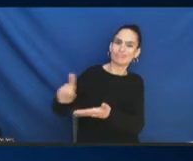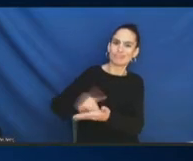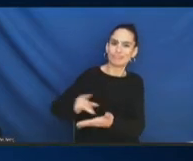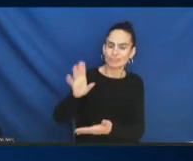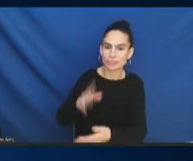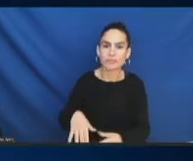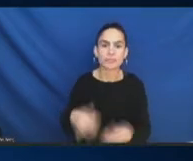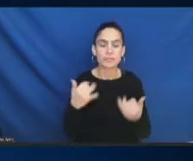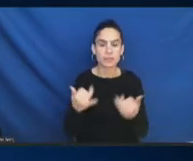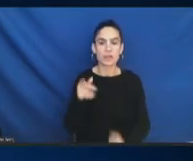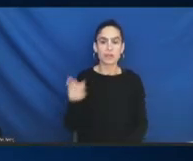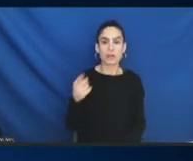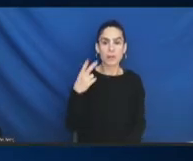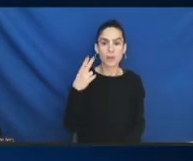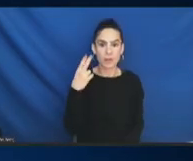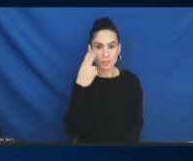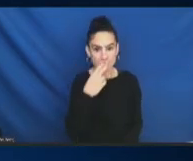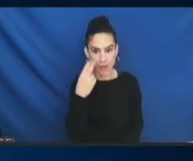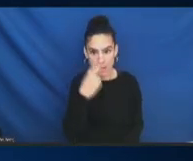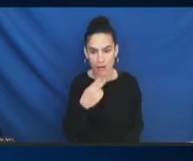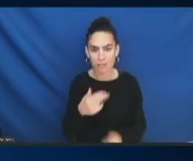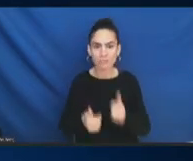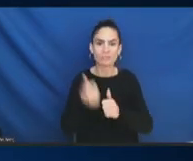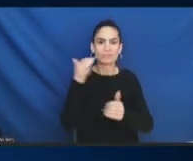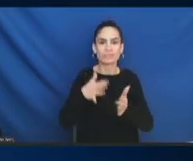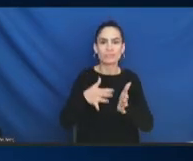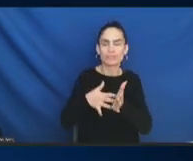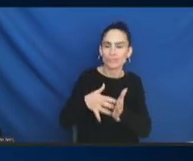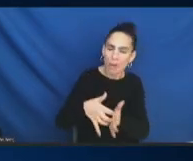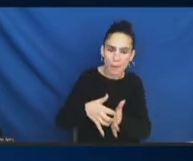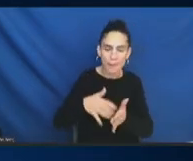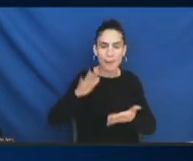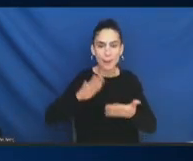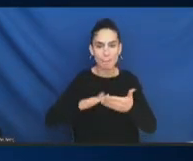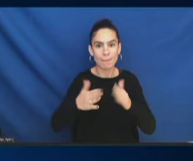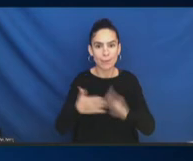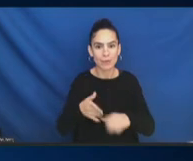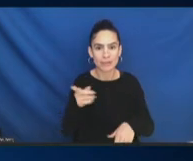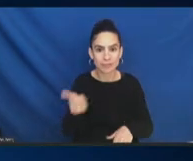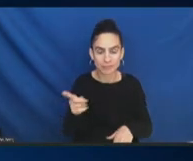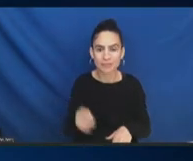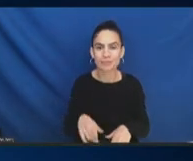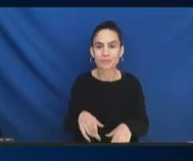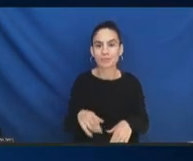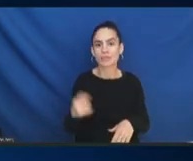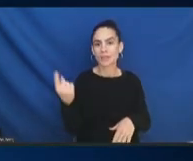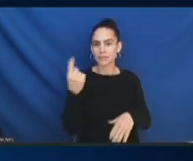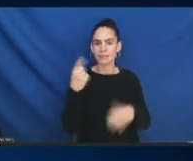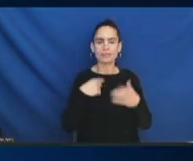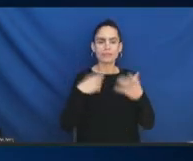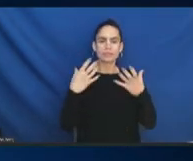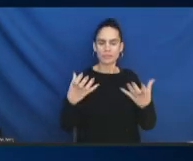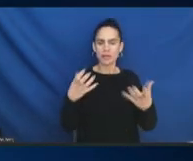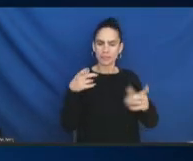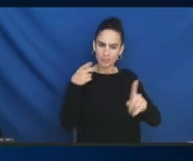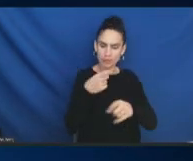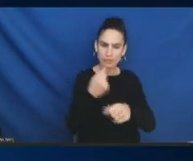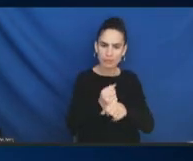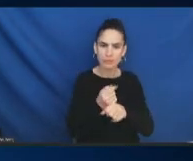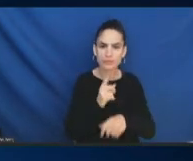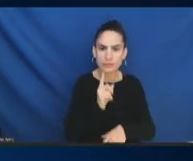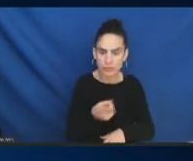most vulnerable community. And so, somewhere, I'd like to make sure that we include that item